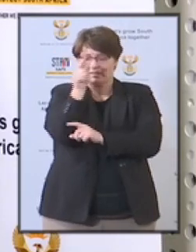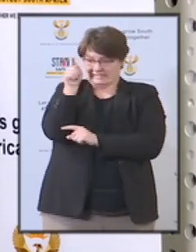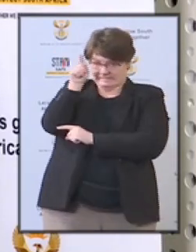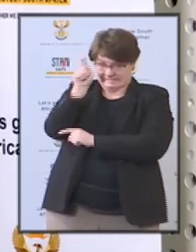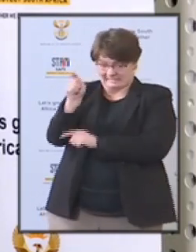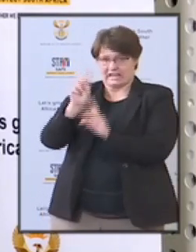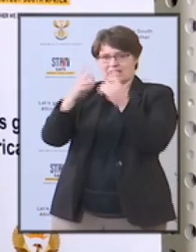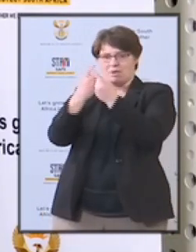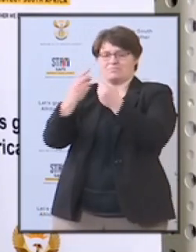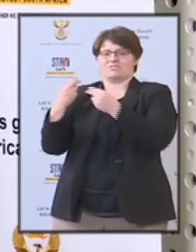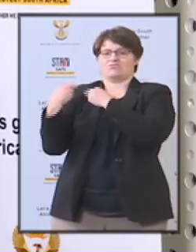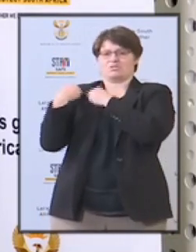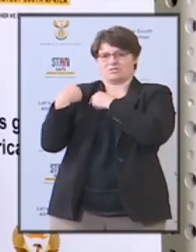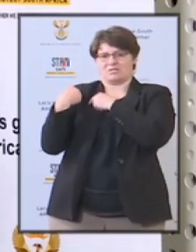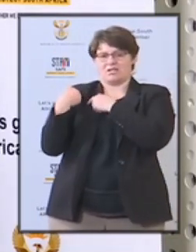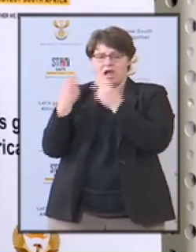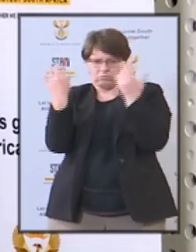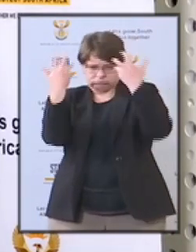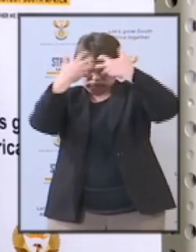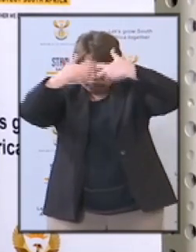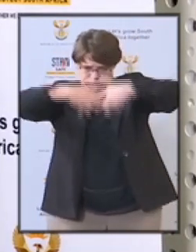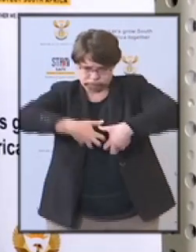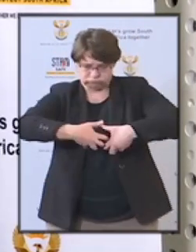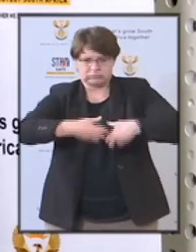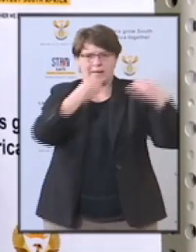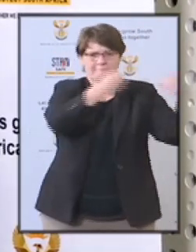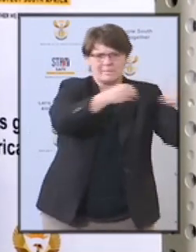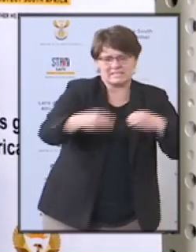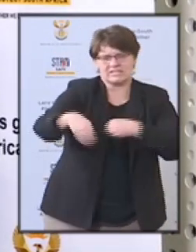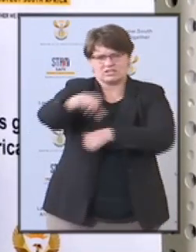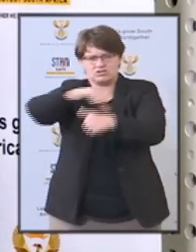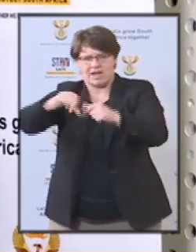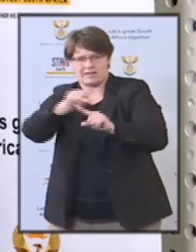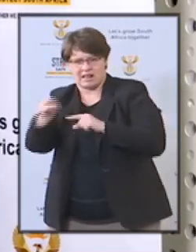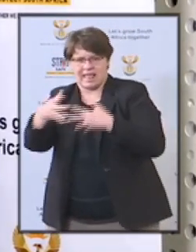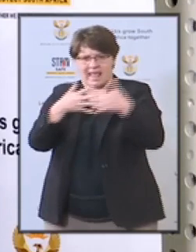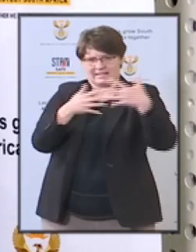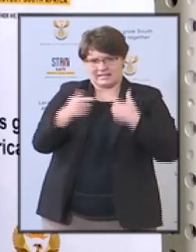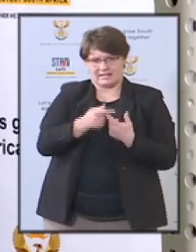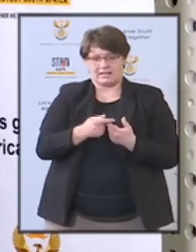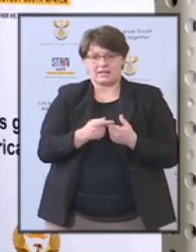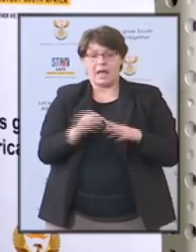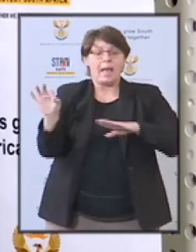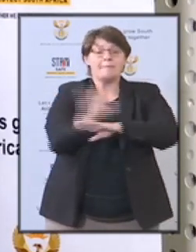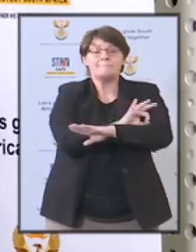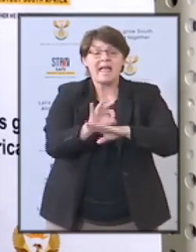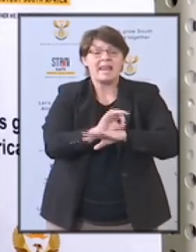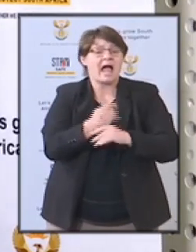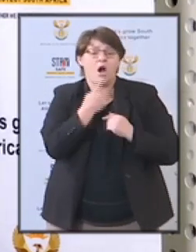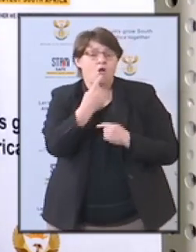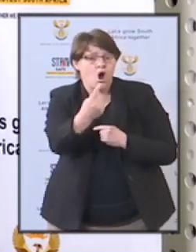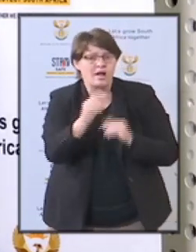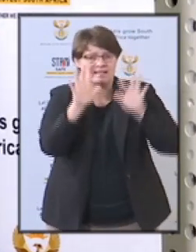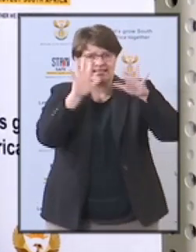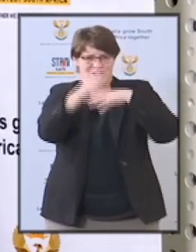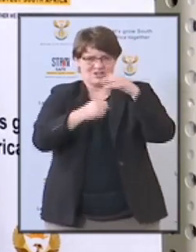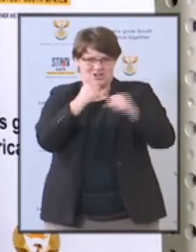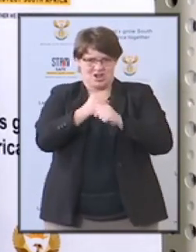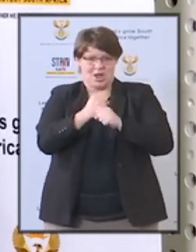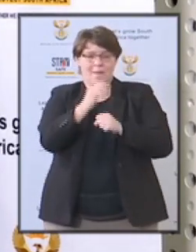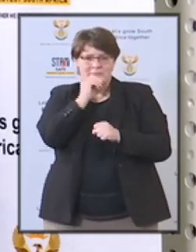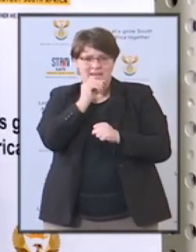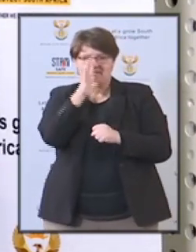government, business, and civil society in its implementation. The 10-year plan will be reviewed every five years. Women's Month